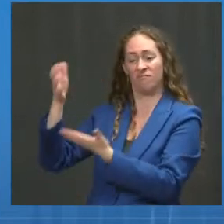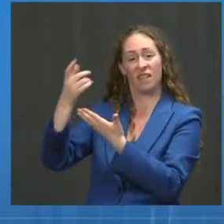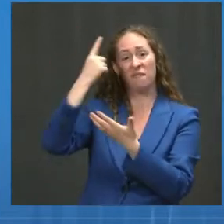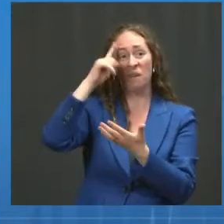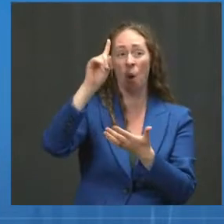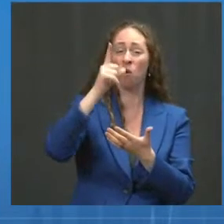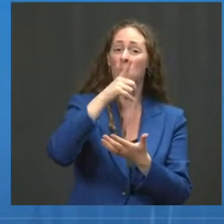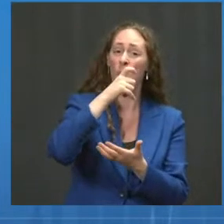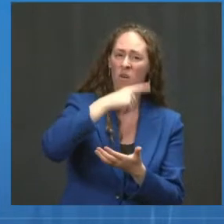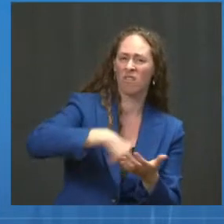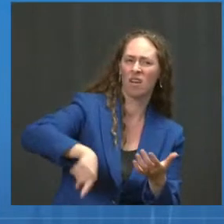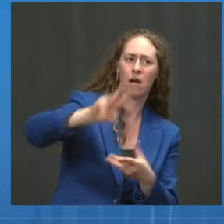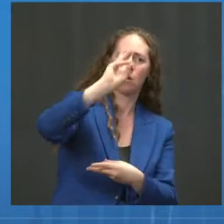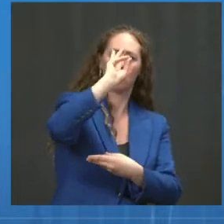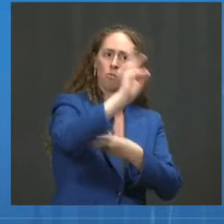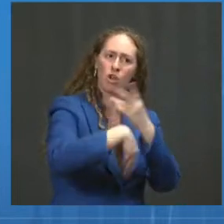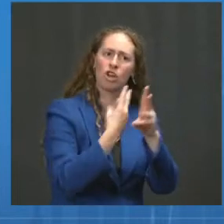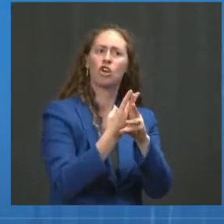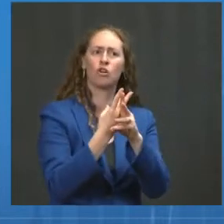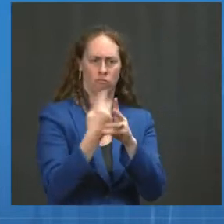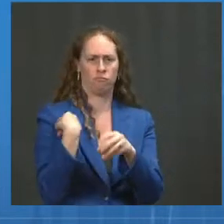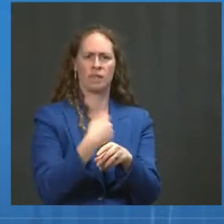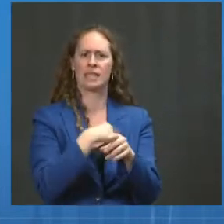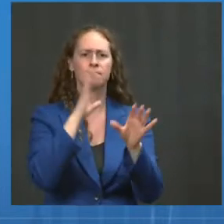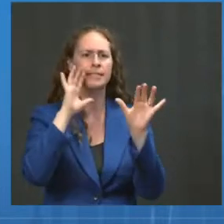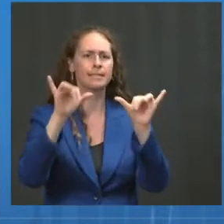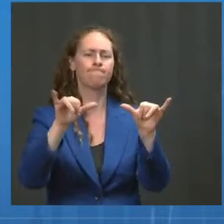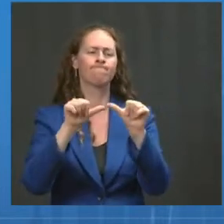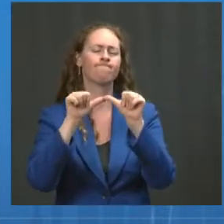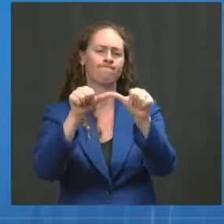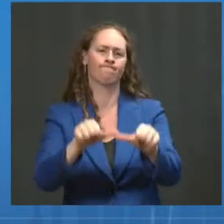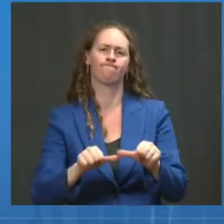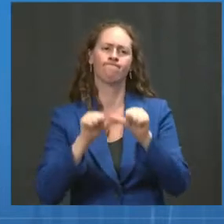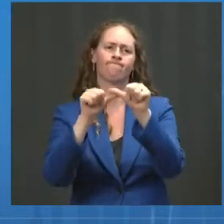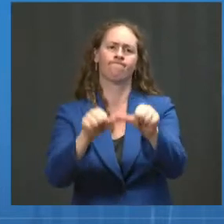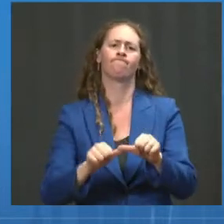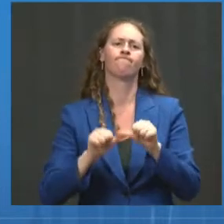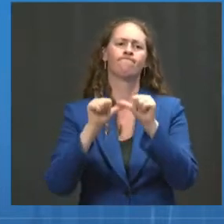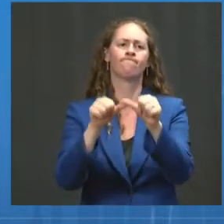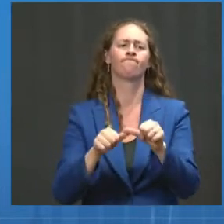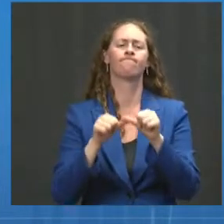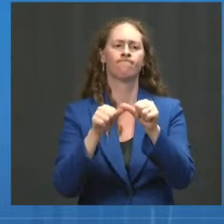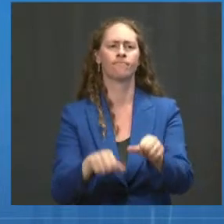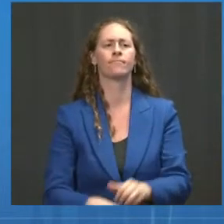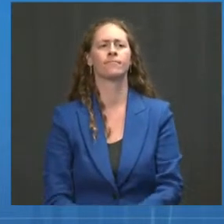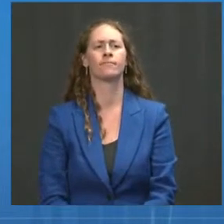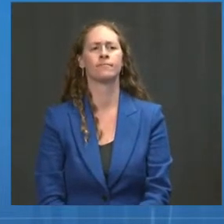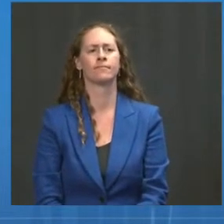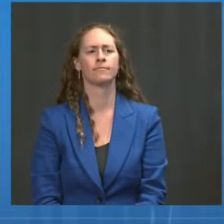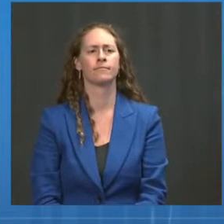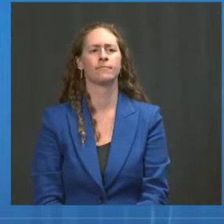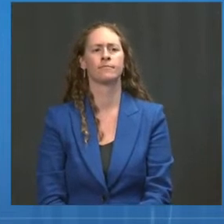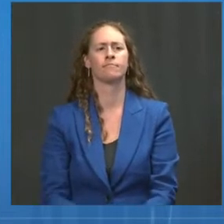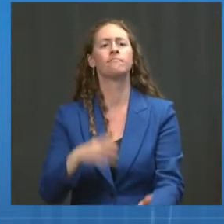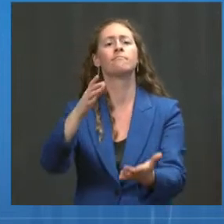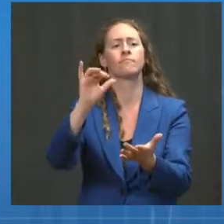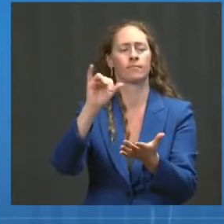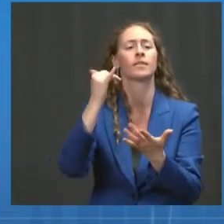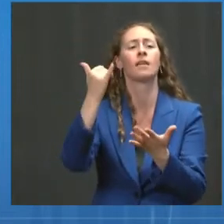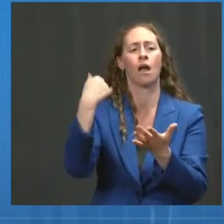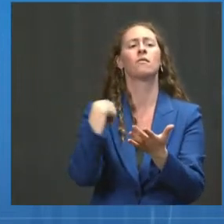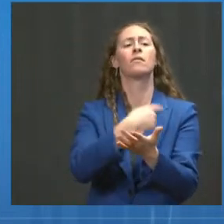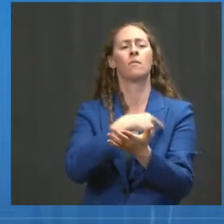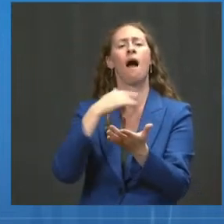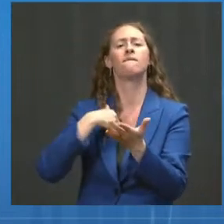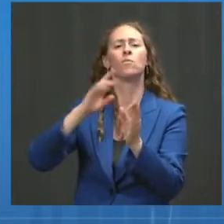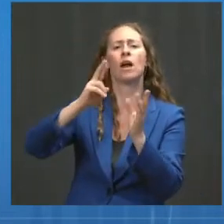This builds on our support of the TRIPS waiver, our commitment to COVAX, where we are the largest contributor,